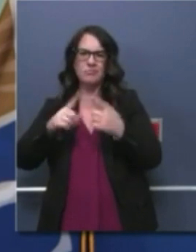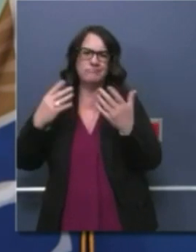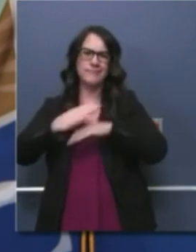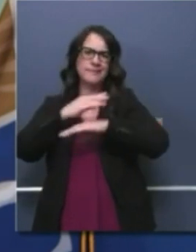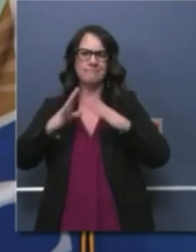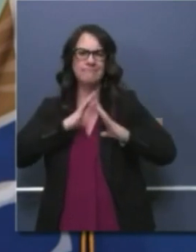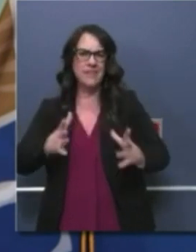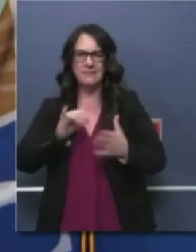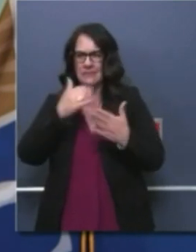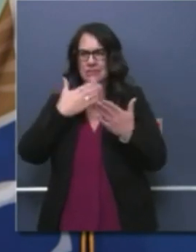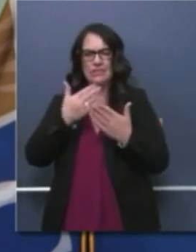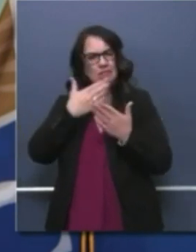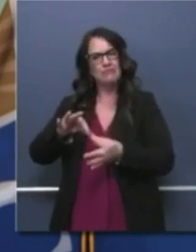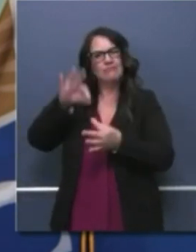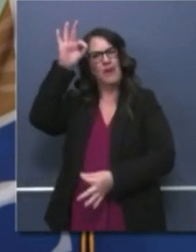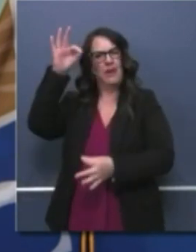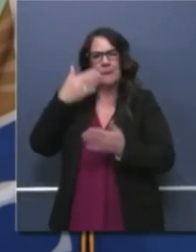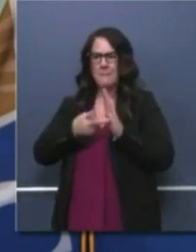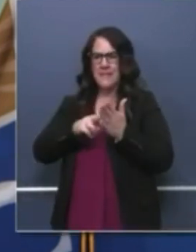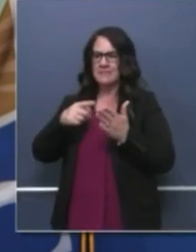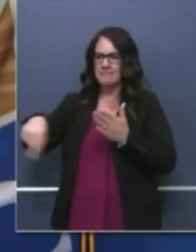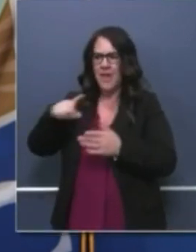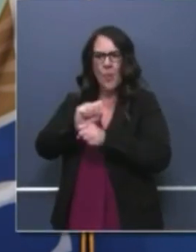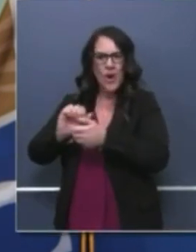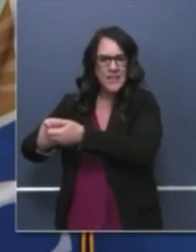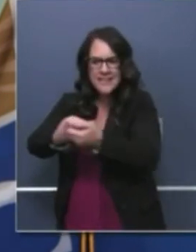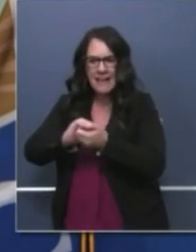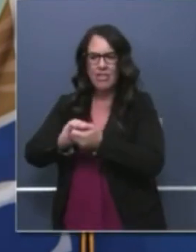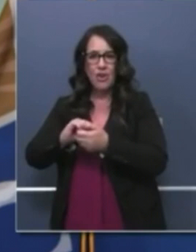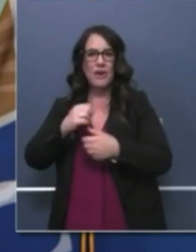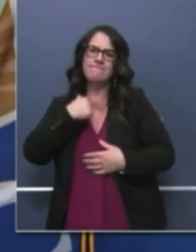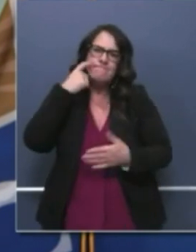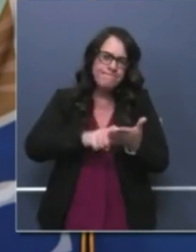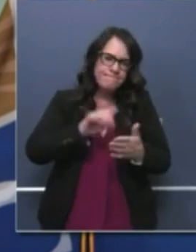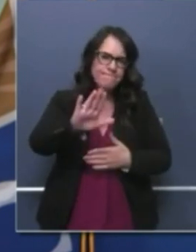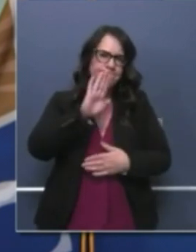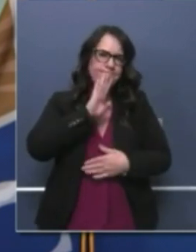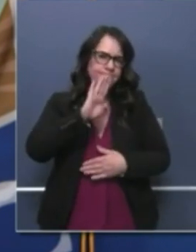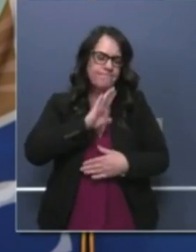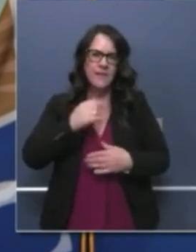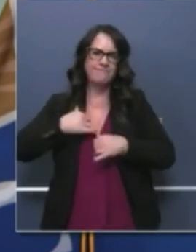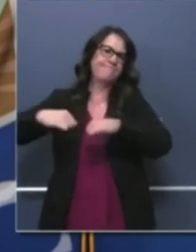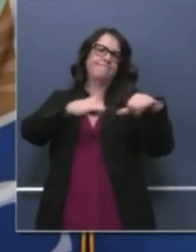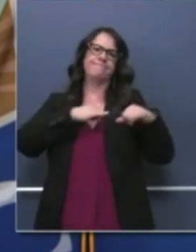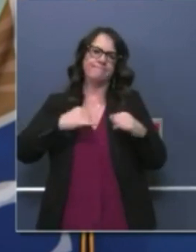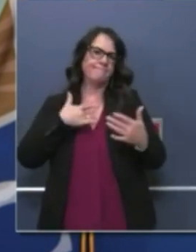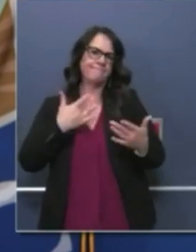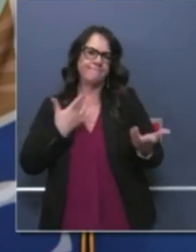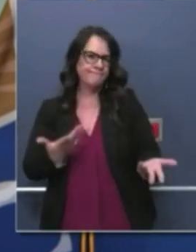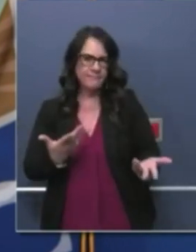moment, spirit of the time, sense of cooperation, recognizing the frustration that we all have, and recognizing